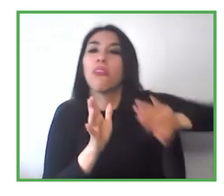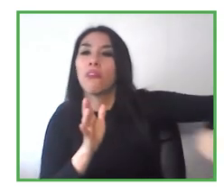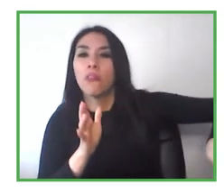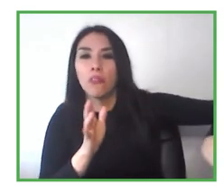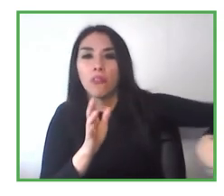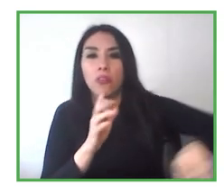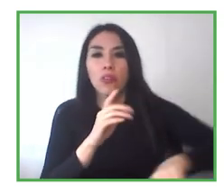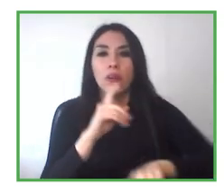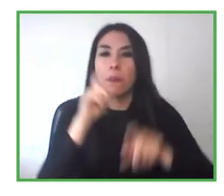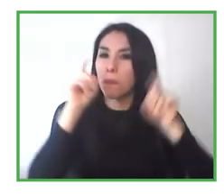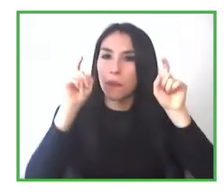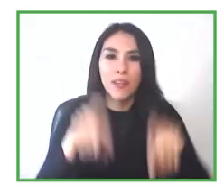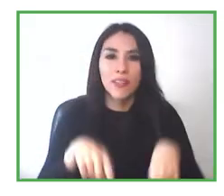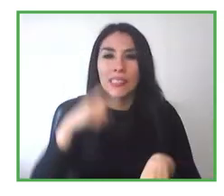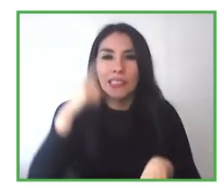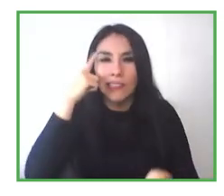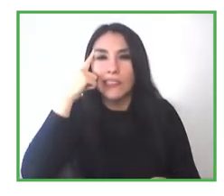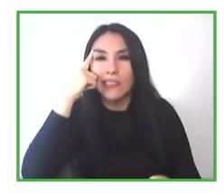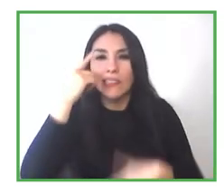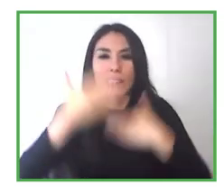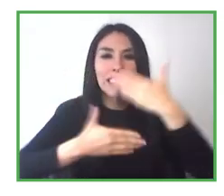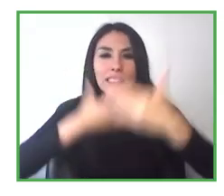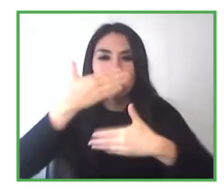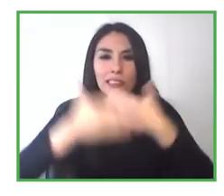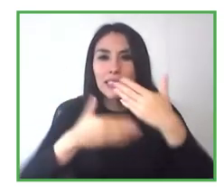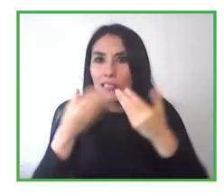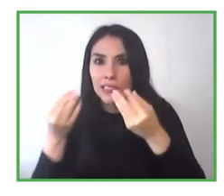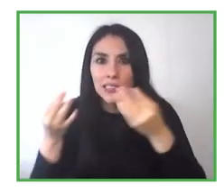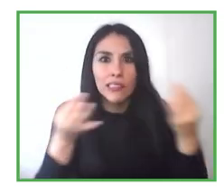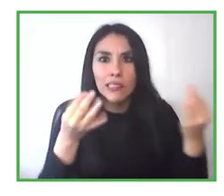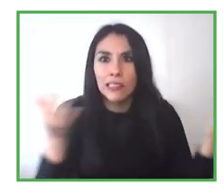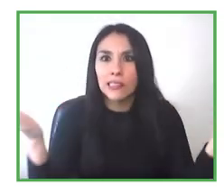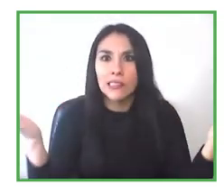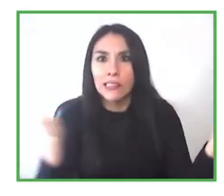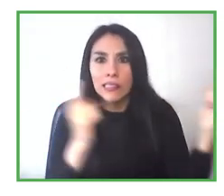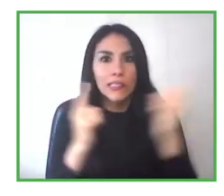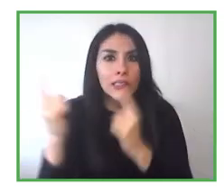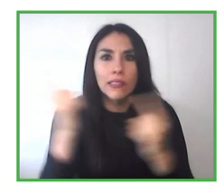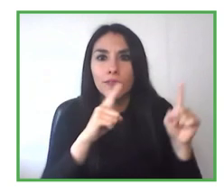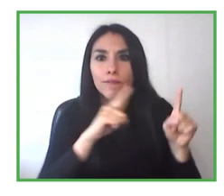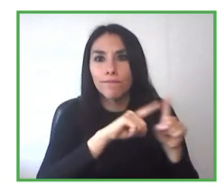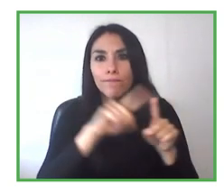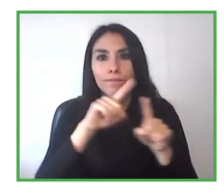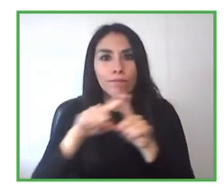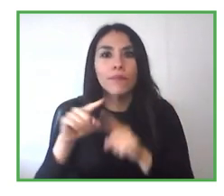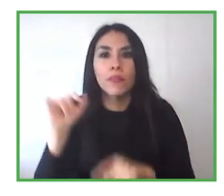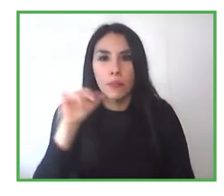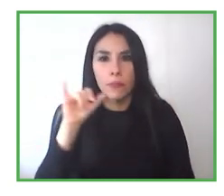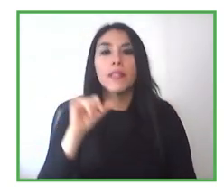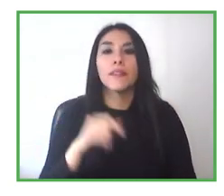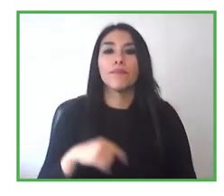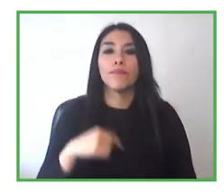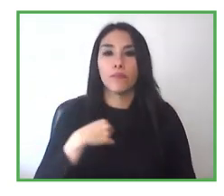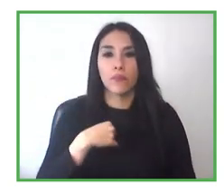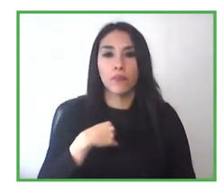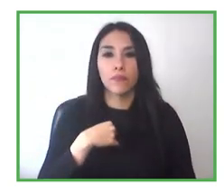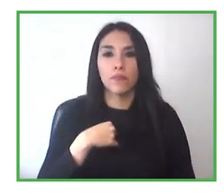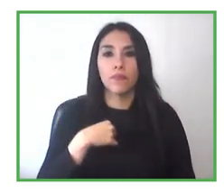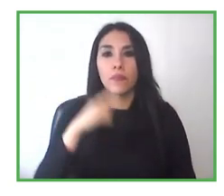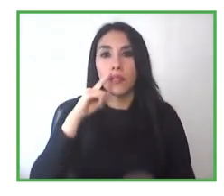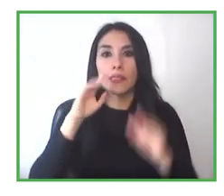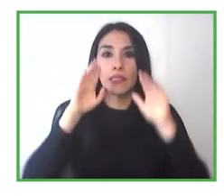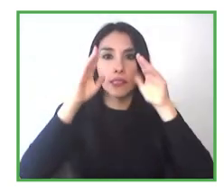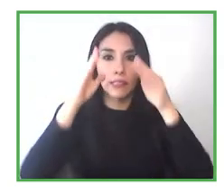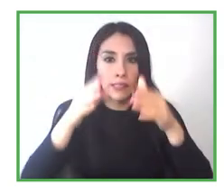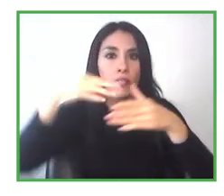do have to bet on differences, and how they work on that inclusion and diversity